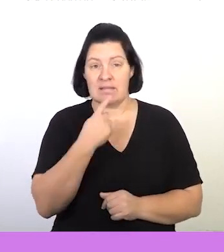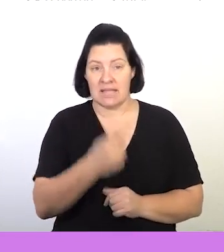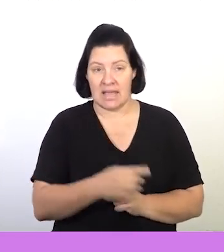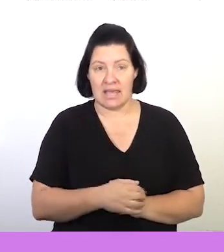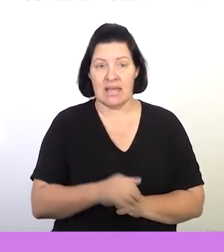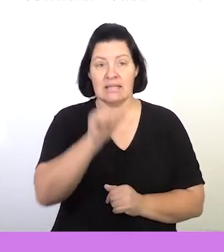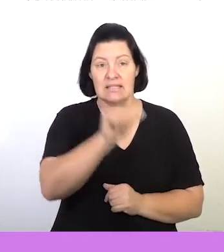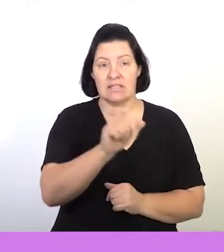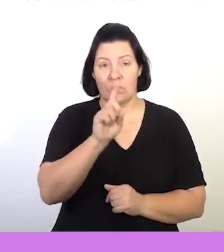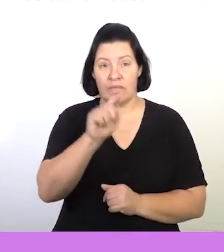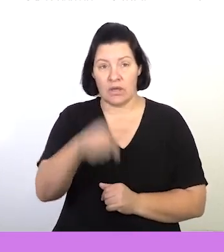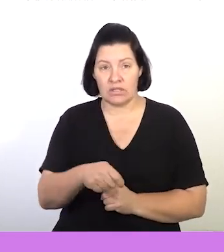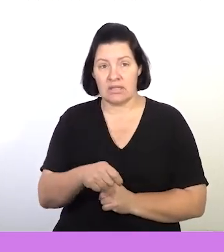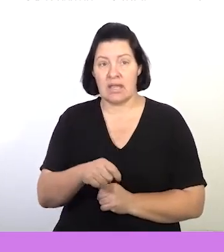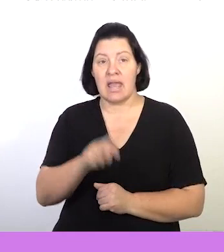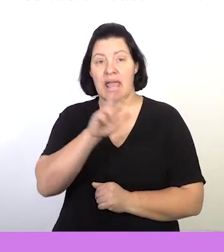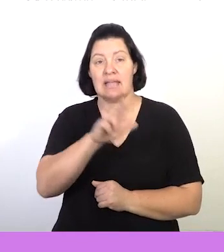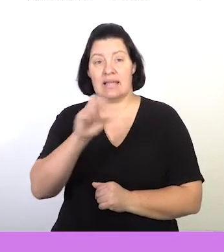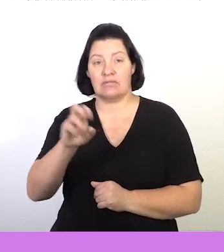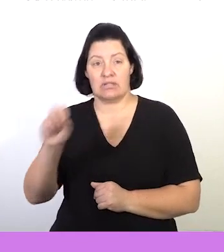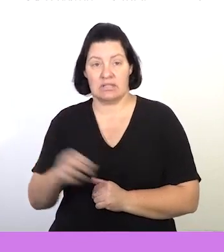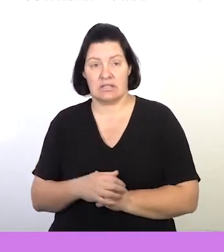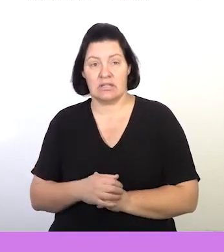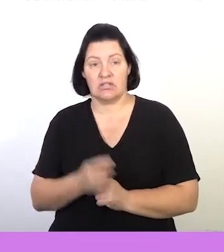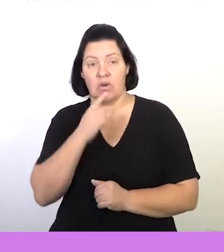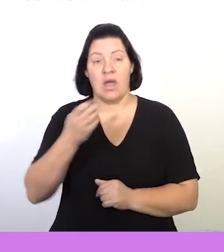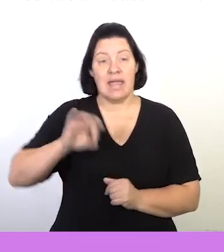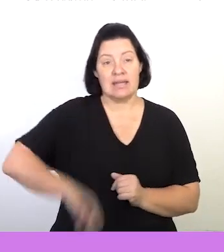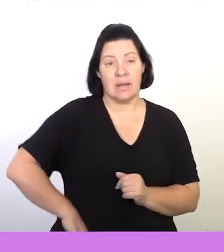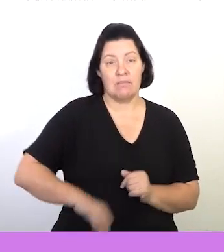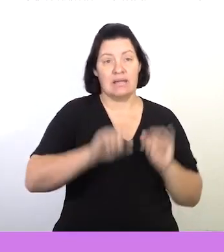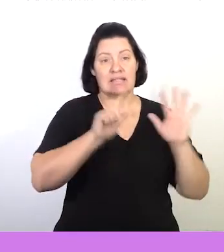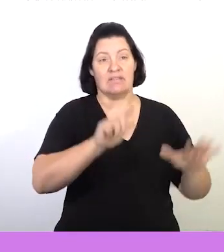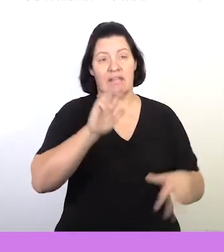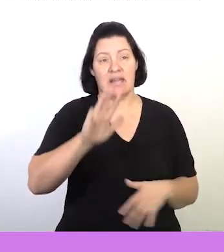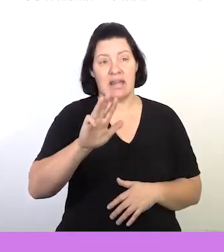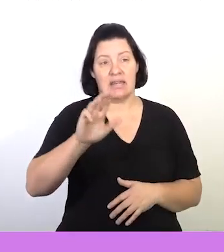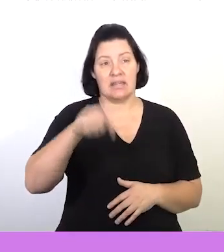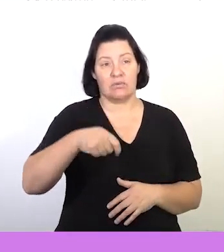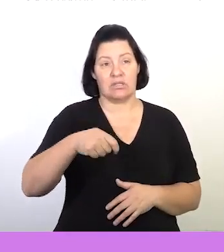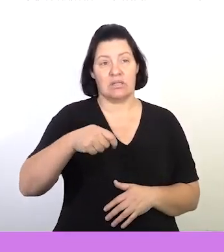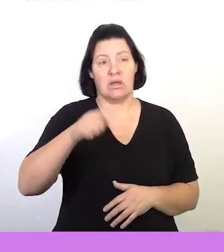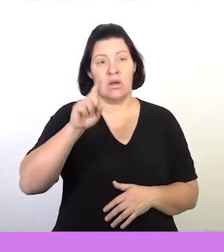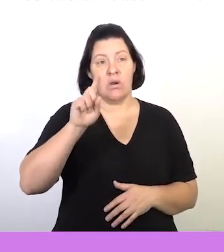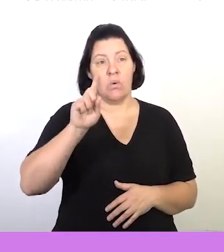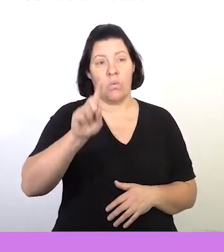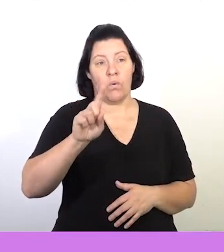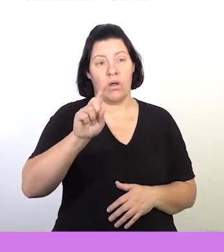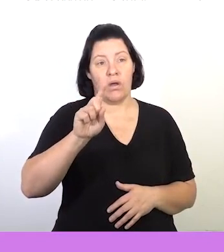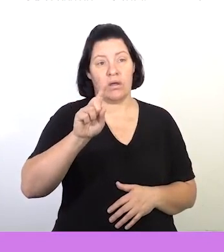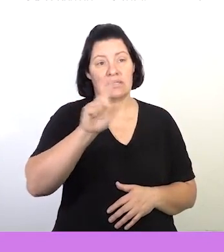I will say 61,800. So you take your income, 79,180 Rand